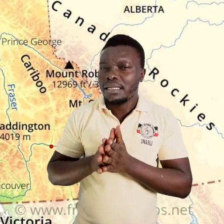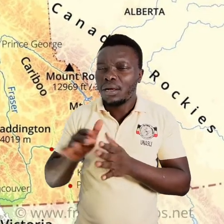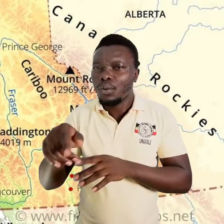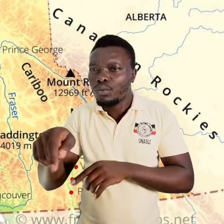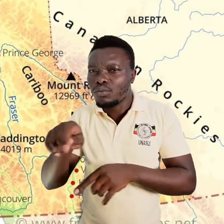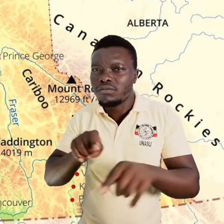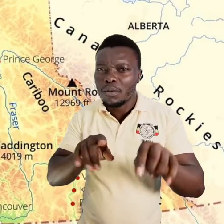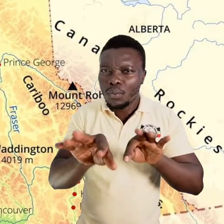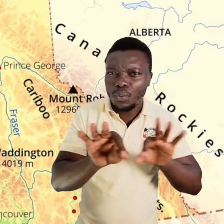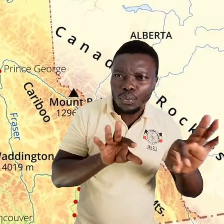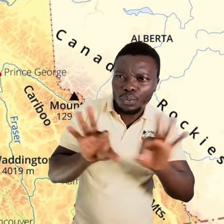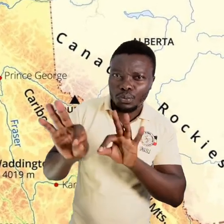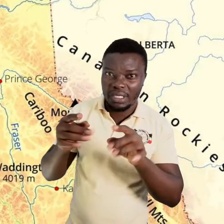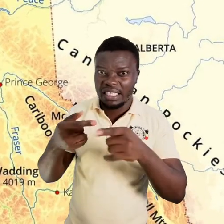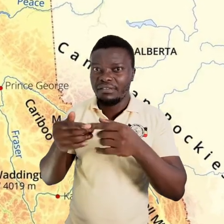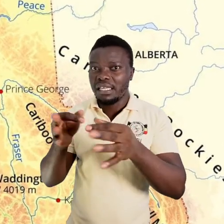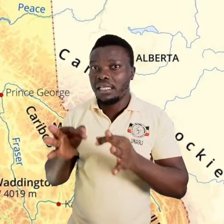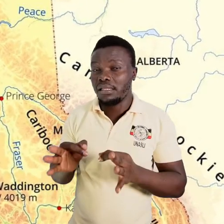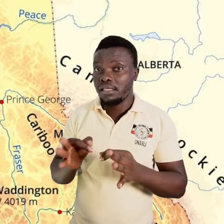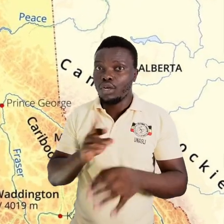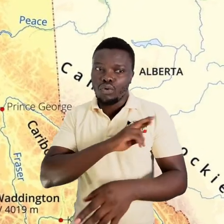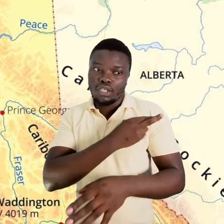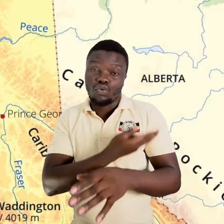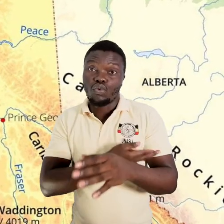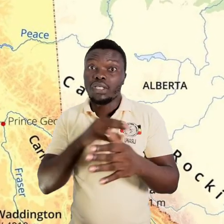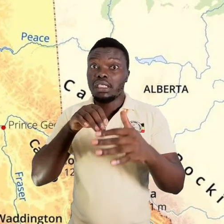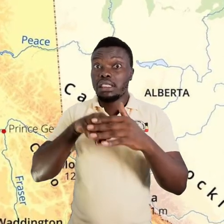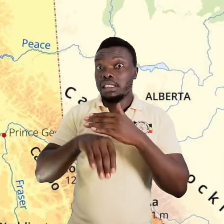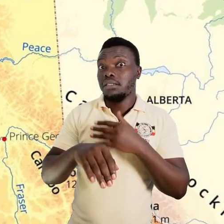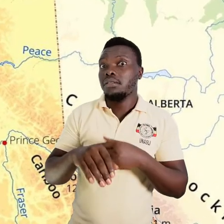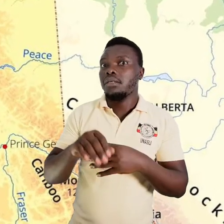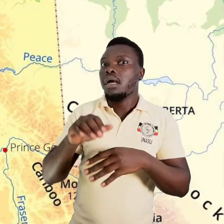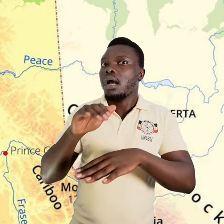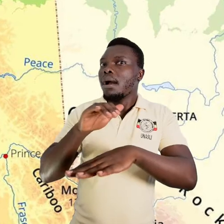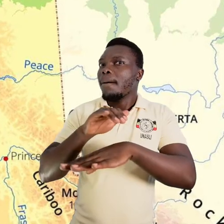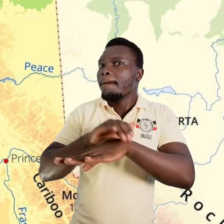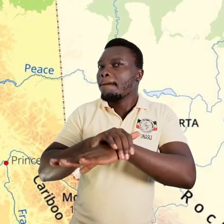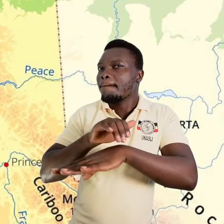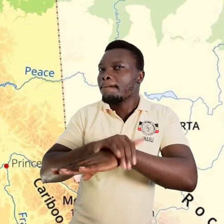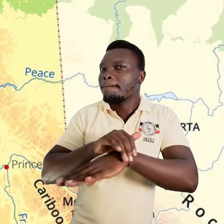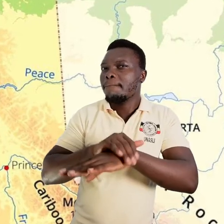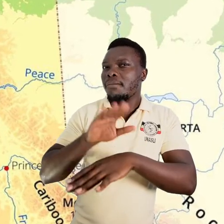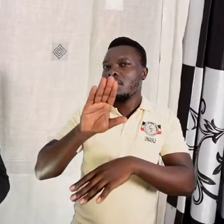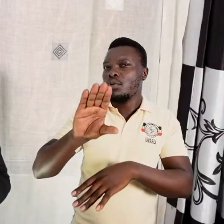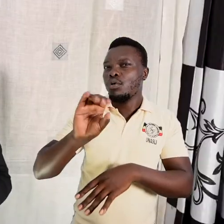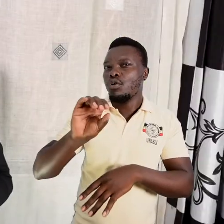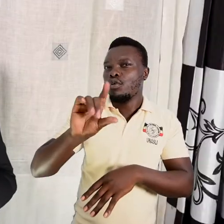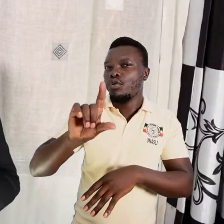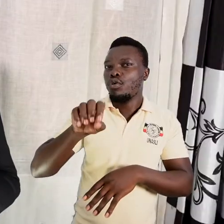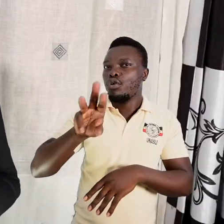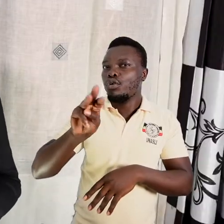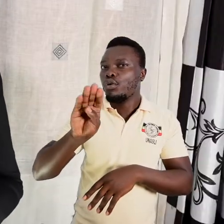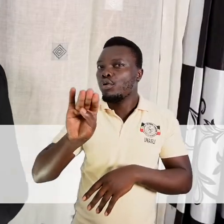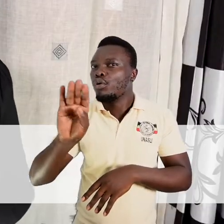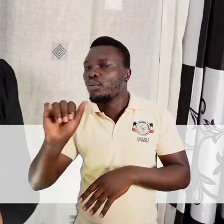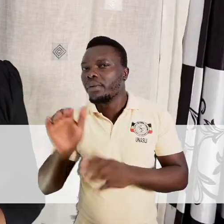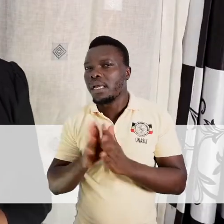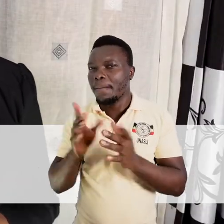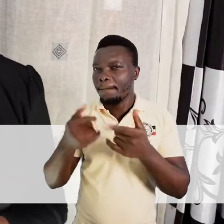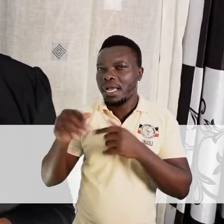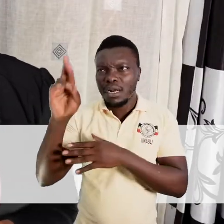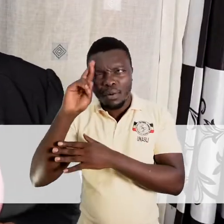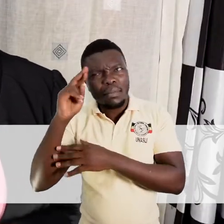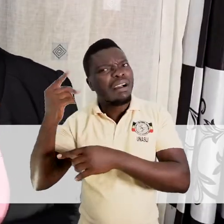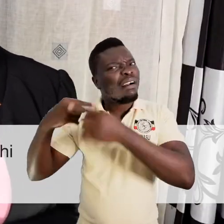and among the resources we talked about was fishing. So just for us to reflect what does